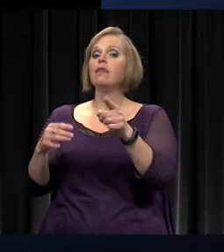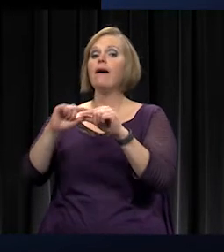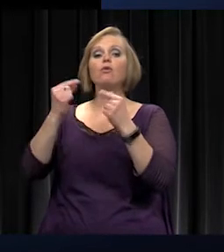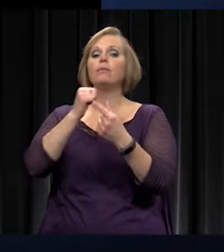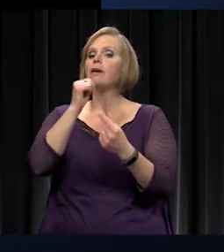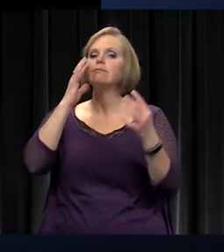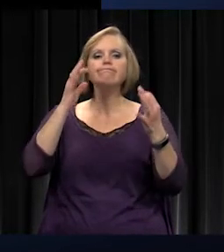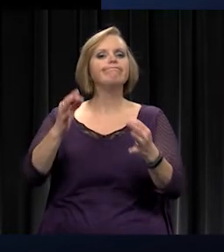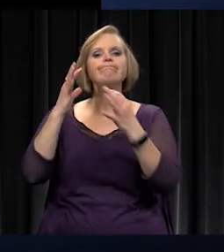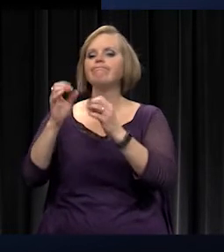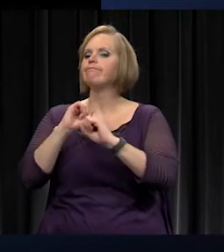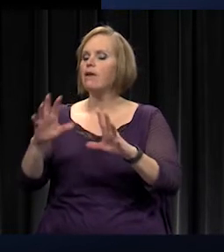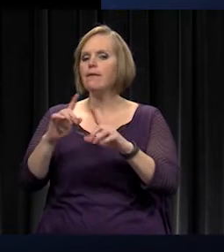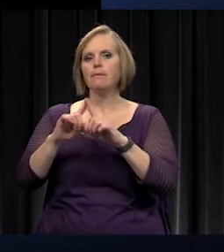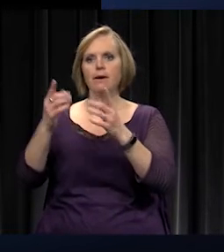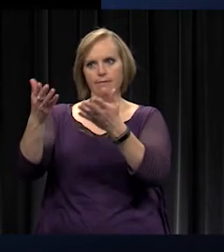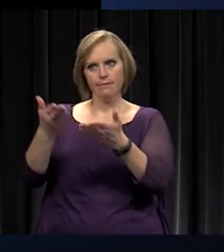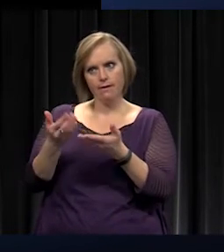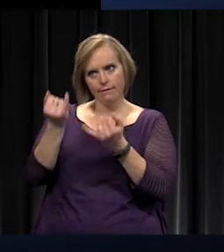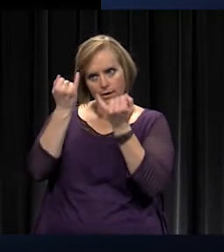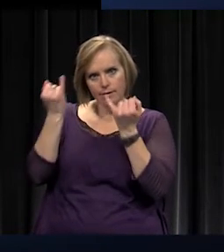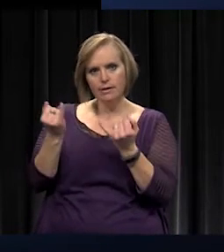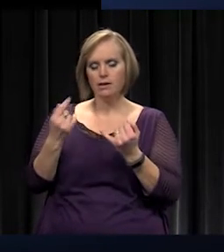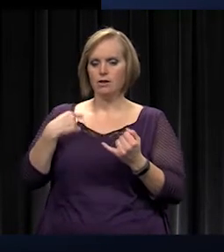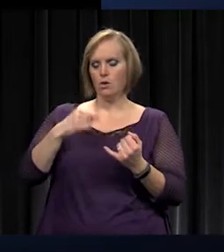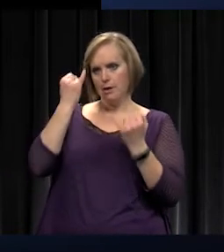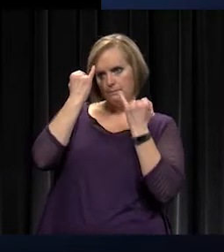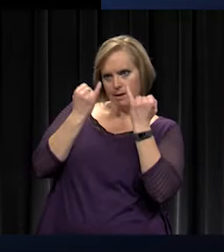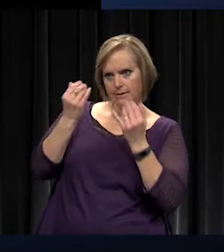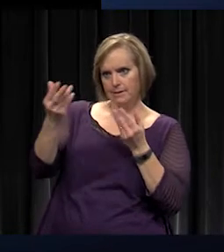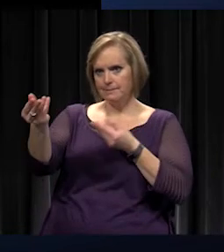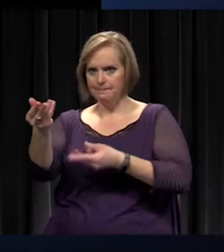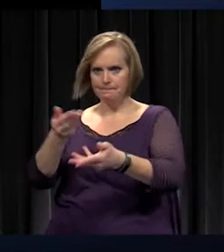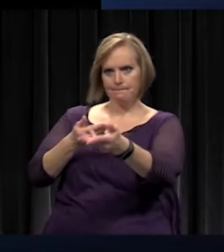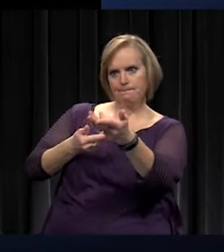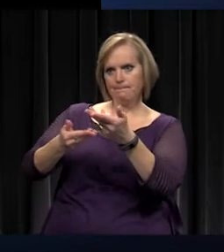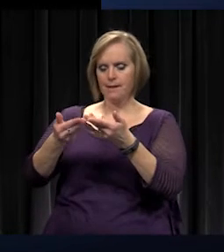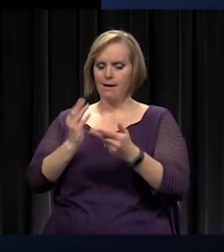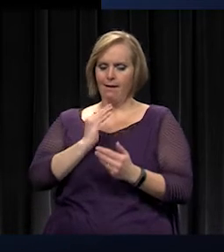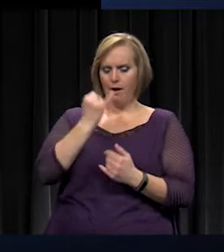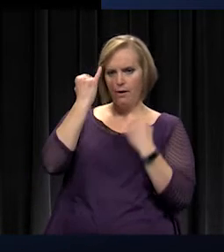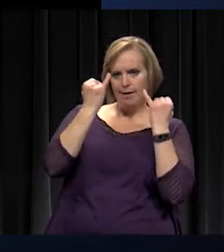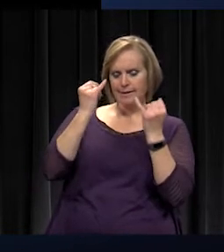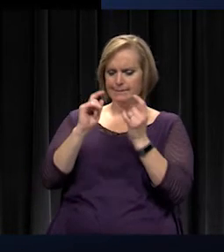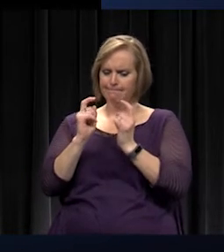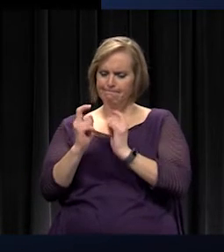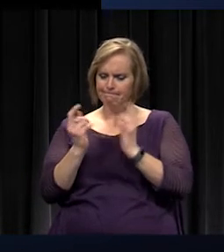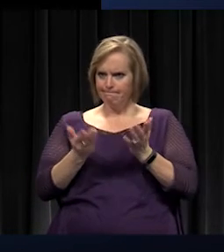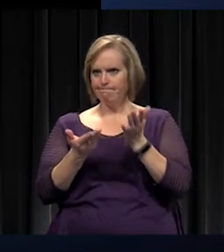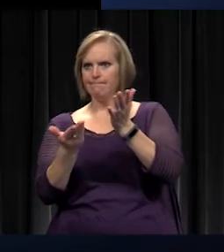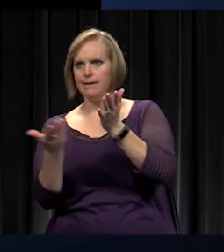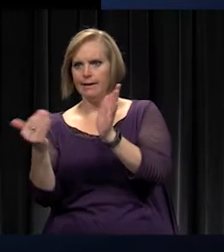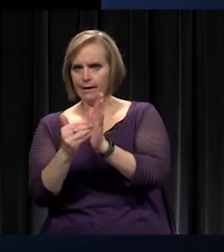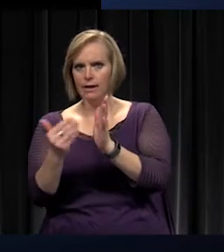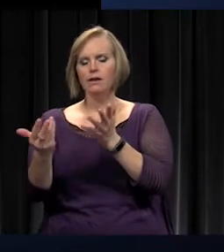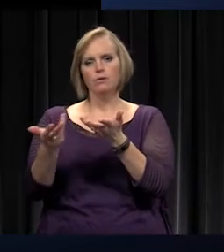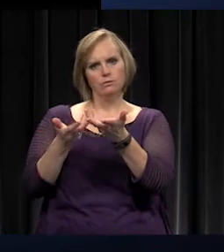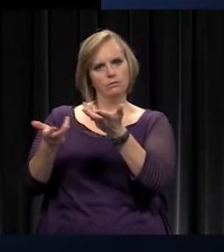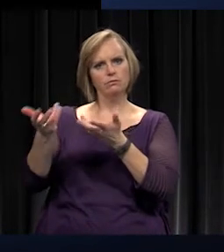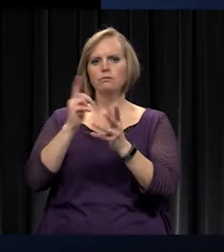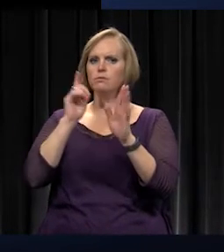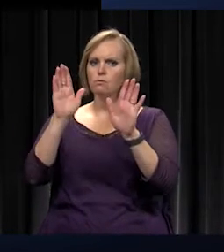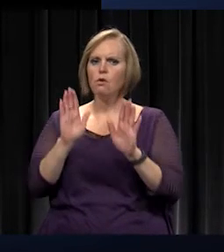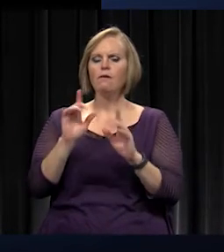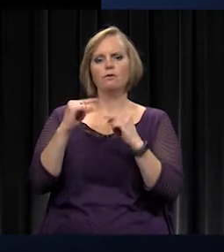bring ideas to. They gave us ideas back. We reformulated some of our ideas, took them back to them. So I will tell you it was a wonderful